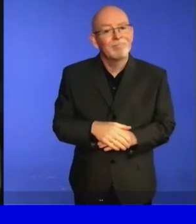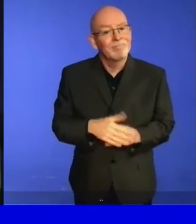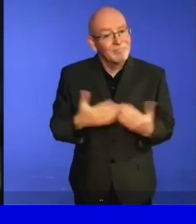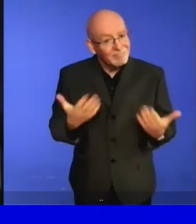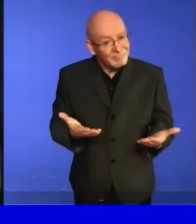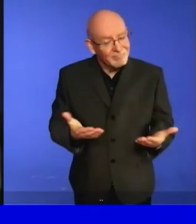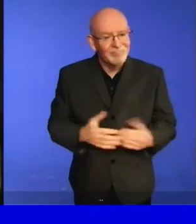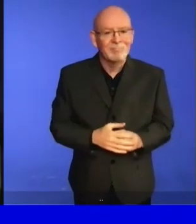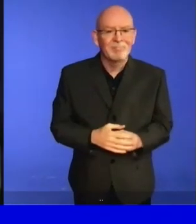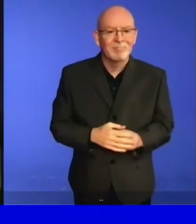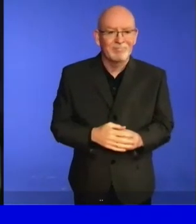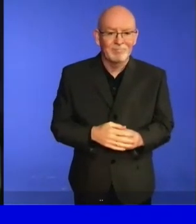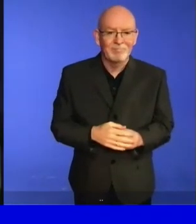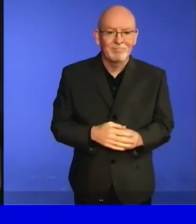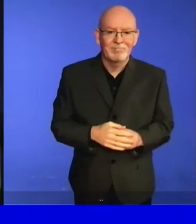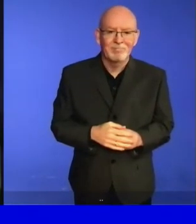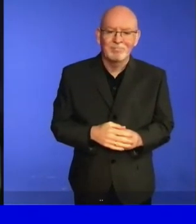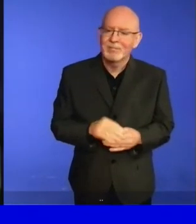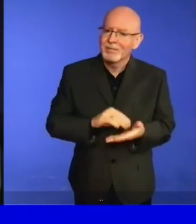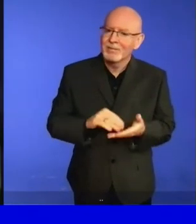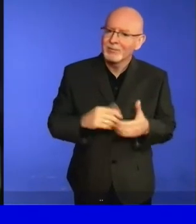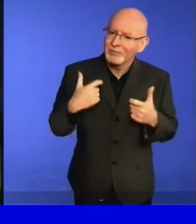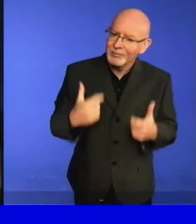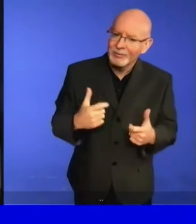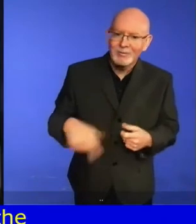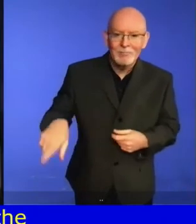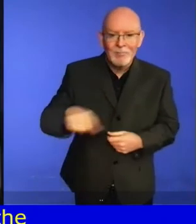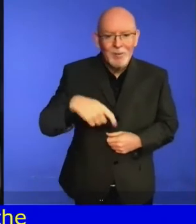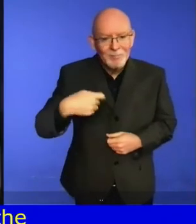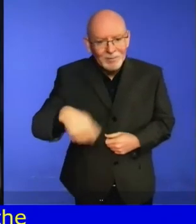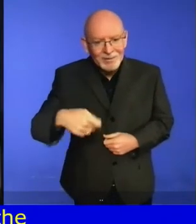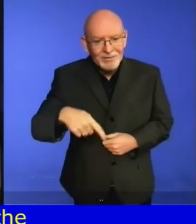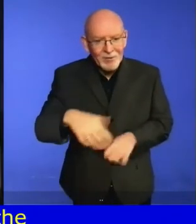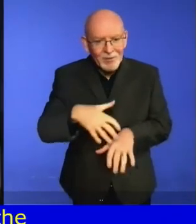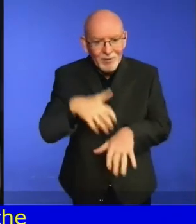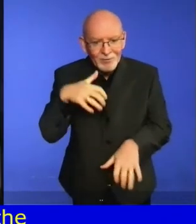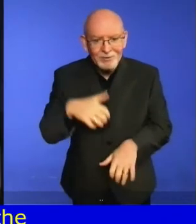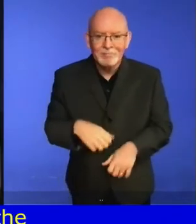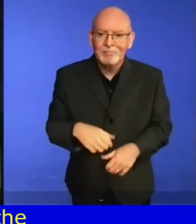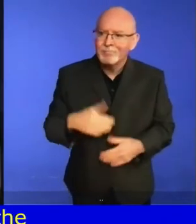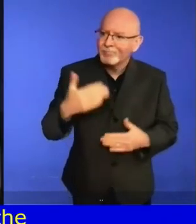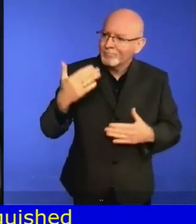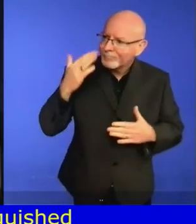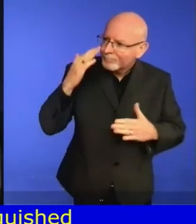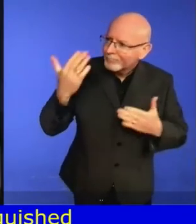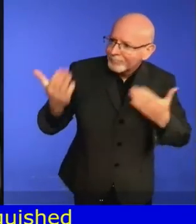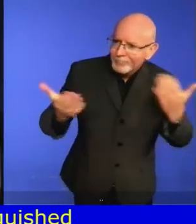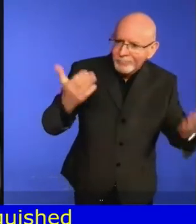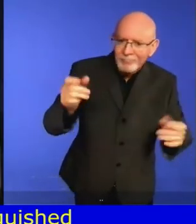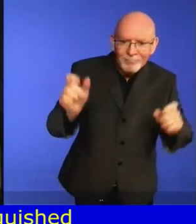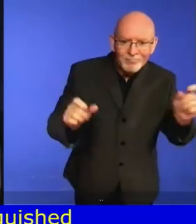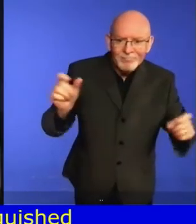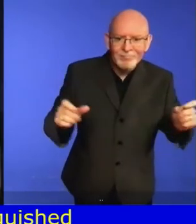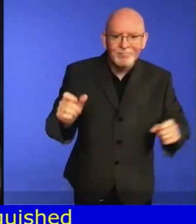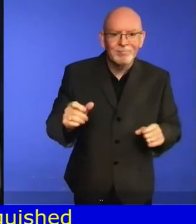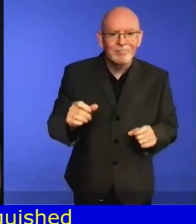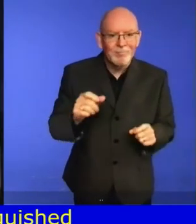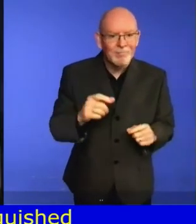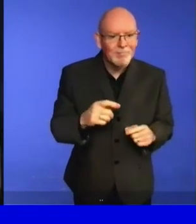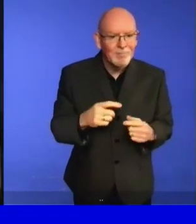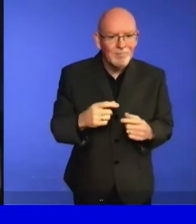Thank you to the Bureau of the State's Parties to the CRPD for its invitation to speak at the opening of the 13th session.